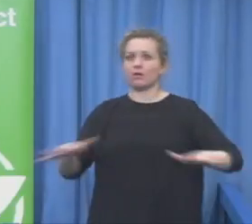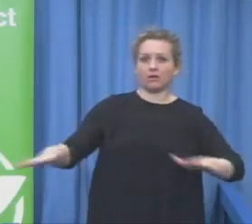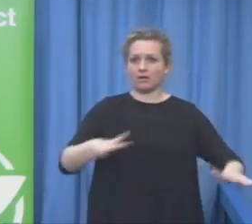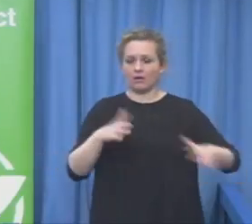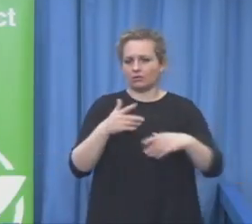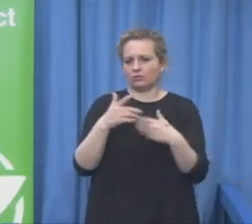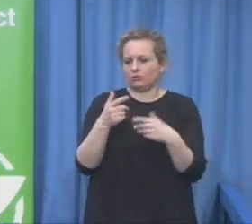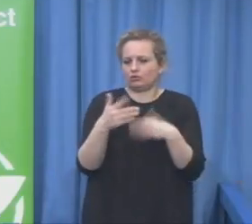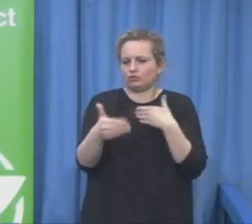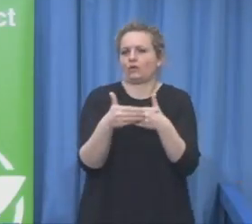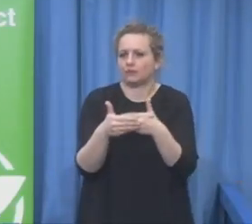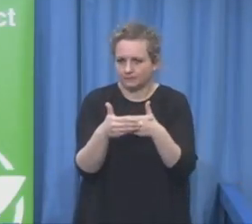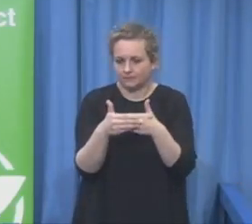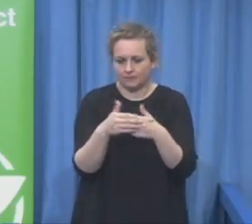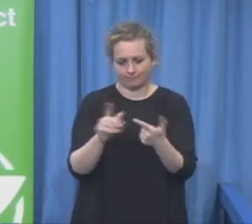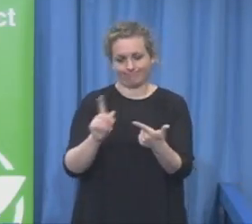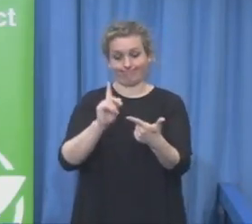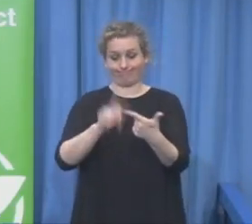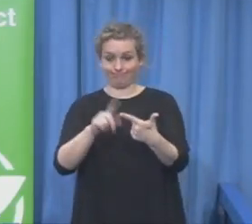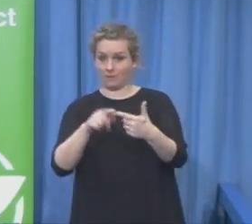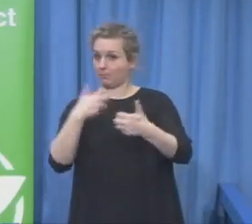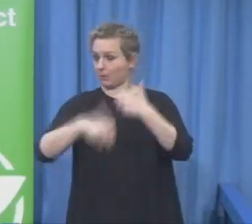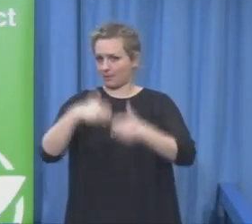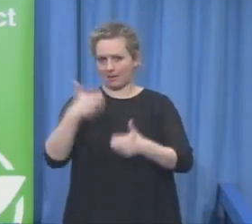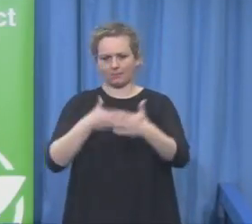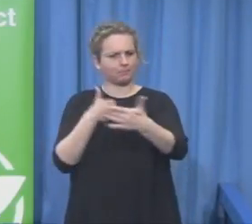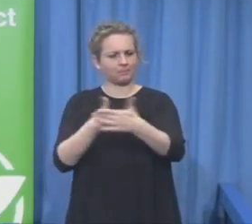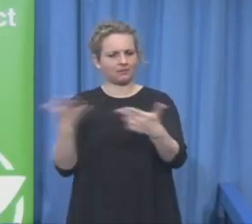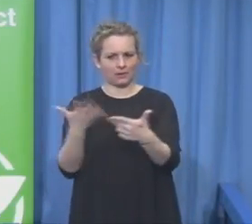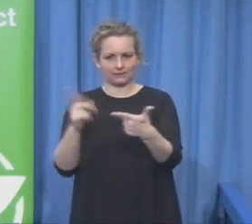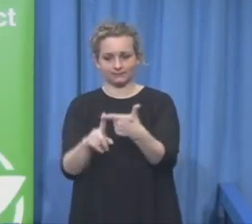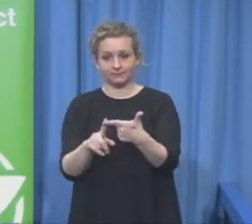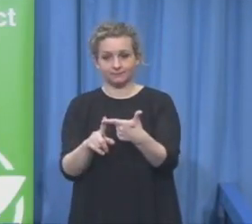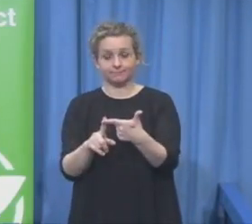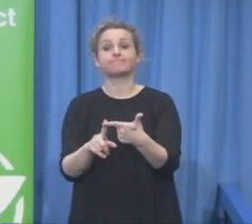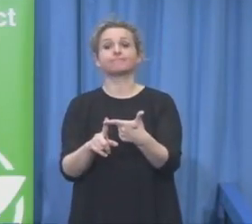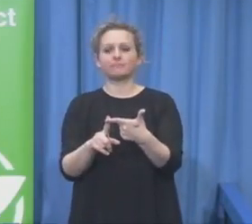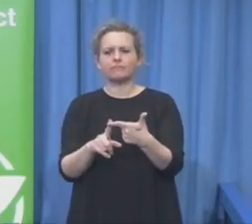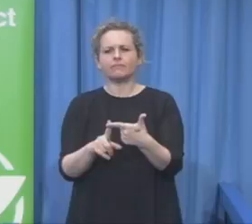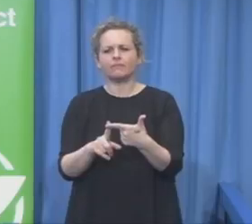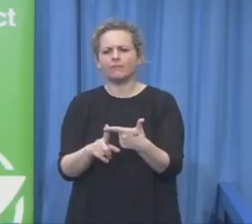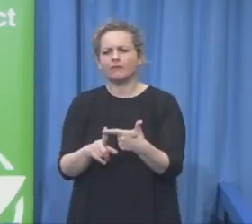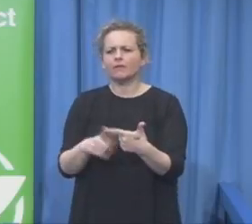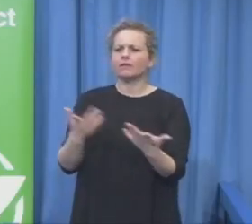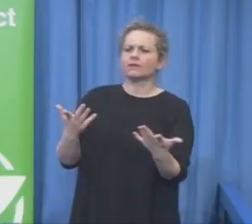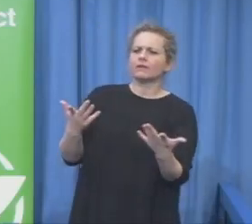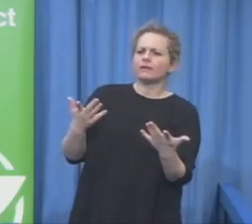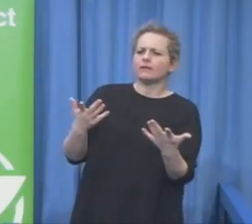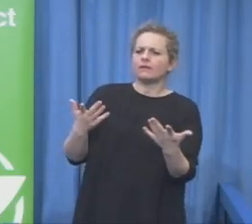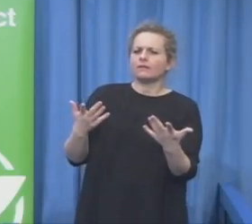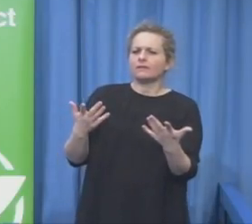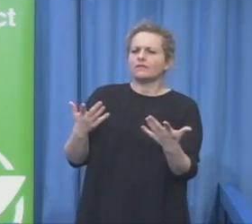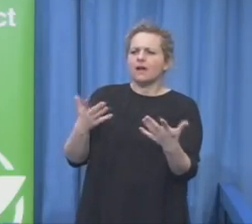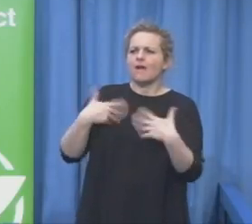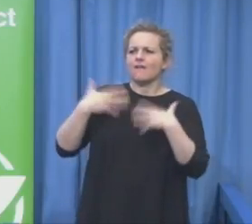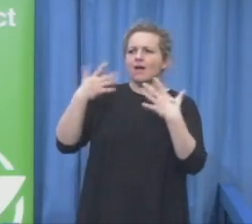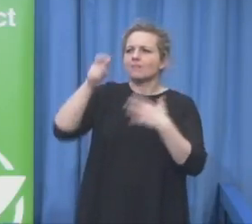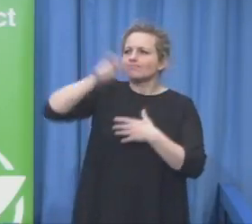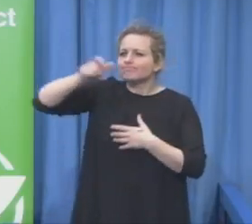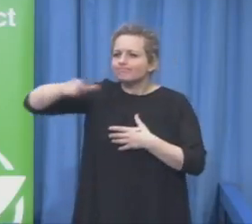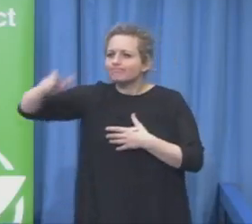competences from us. Because a lot of trainers, teachers and